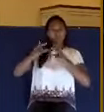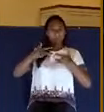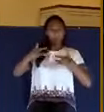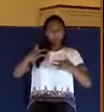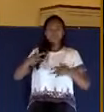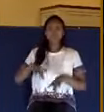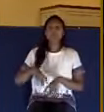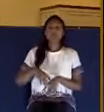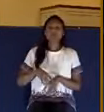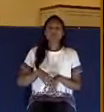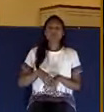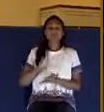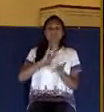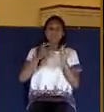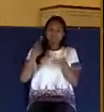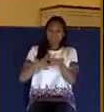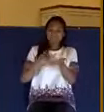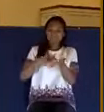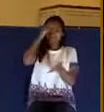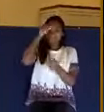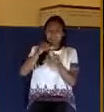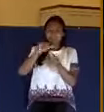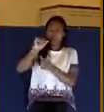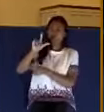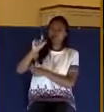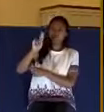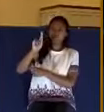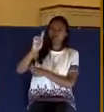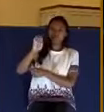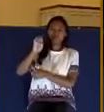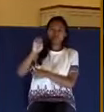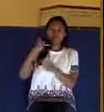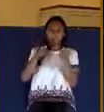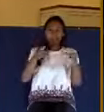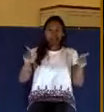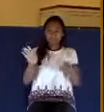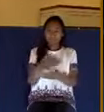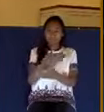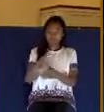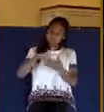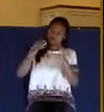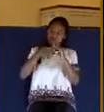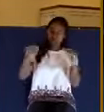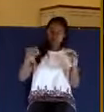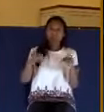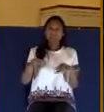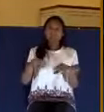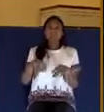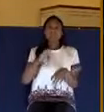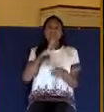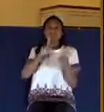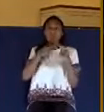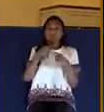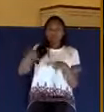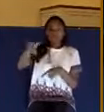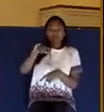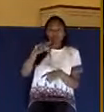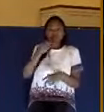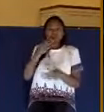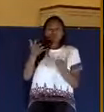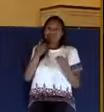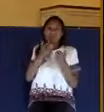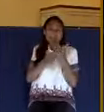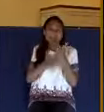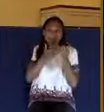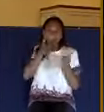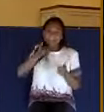Jesus dealt with this problem in Luke and the parable. They wanted the best seats. And here,